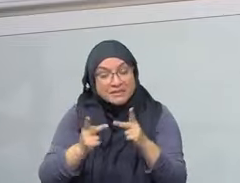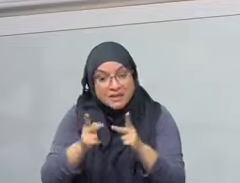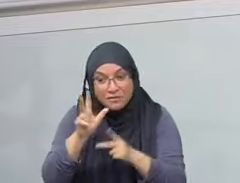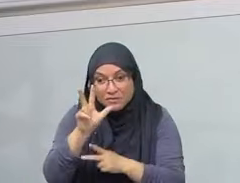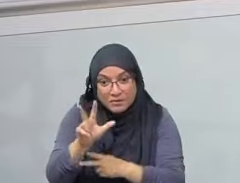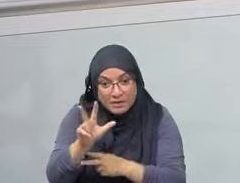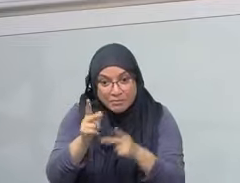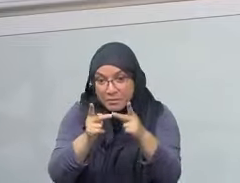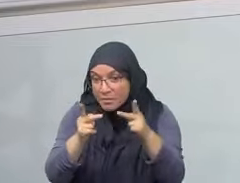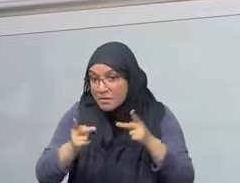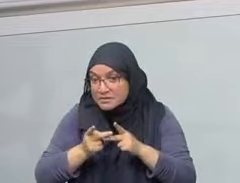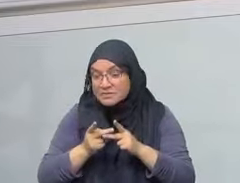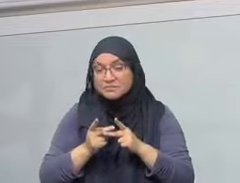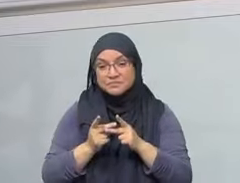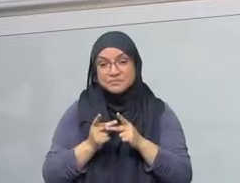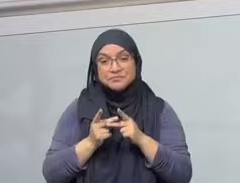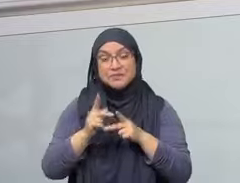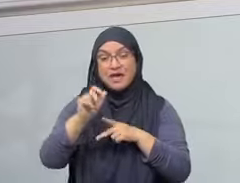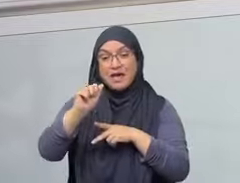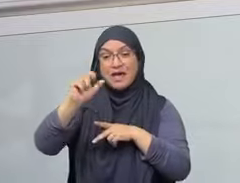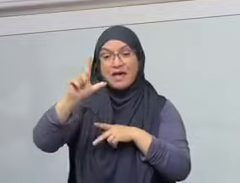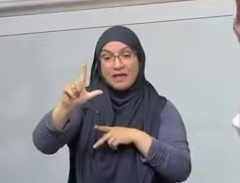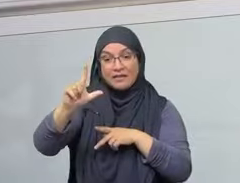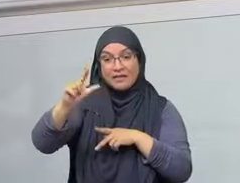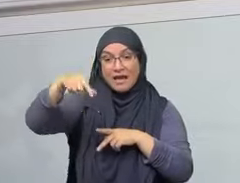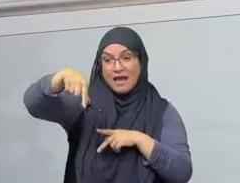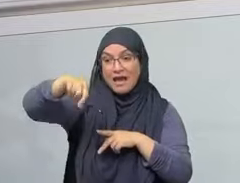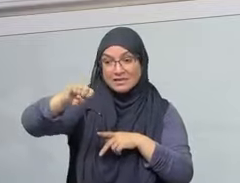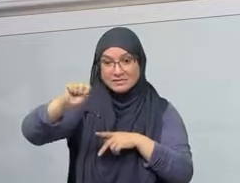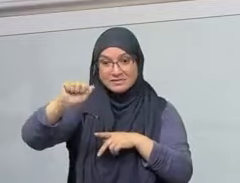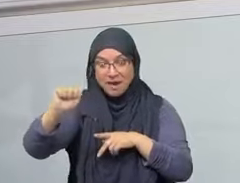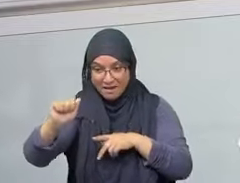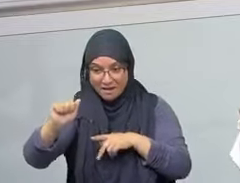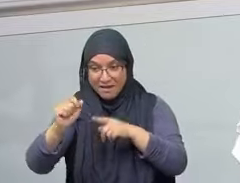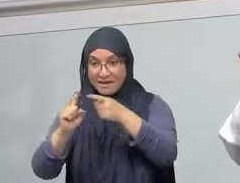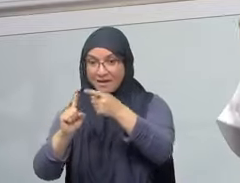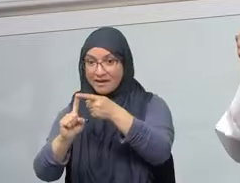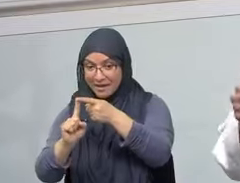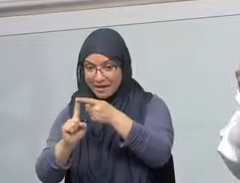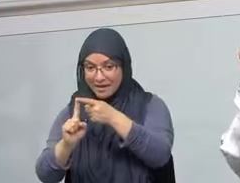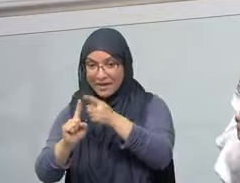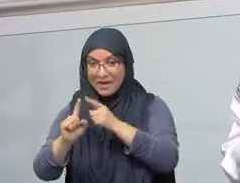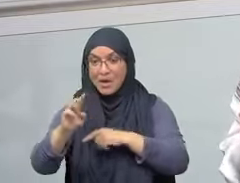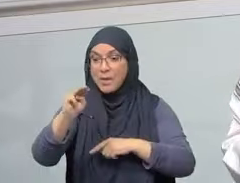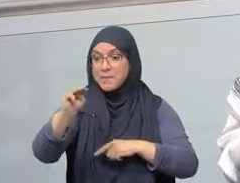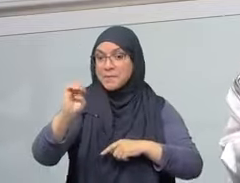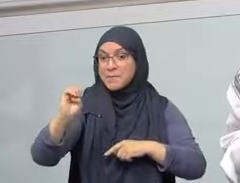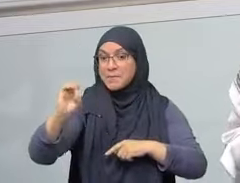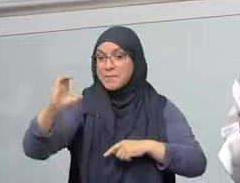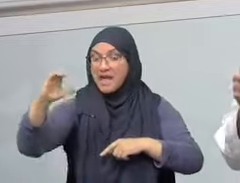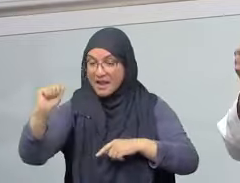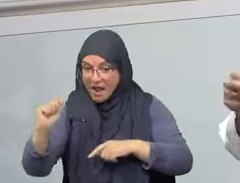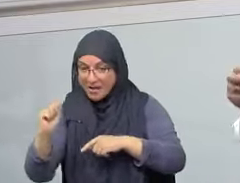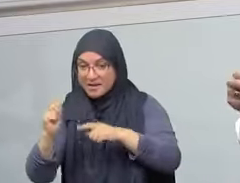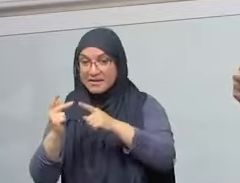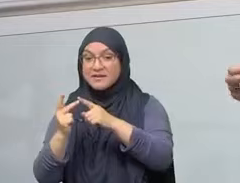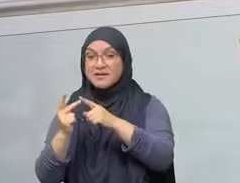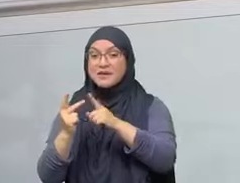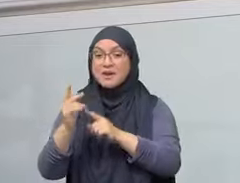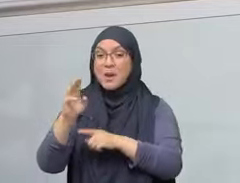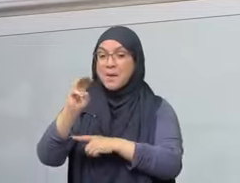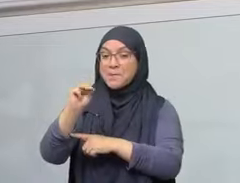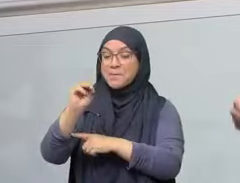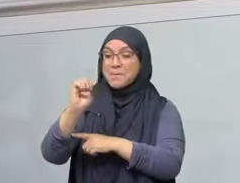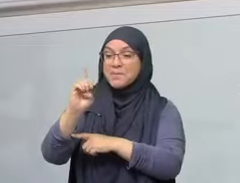ulema mention the wisdom, that the reward of a place is in two things. Number one, the virtue of the place itself. Number